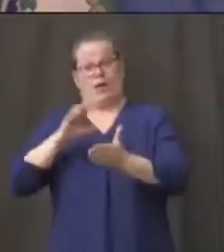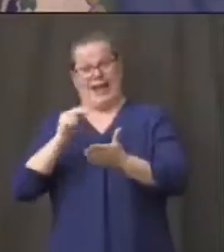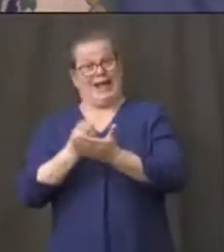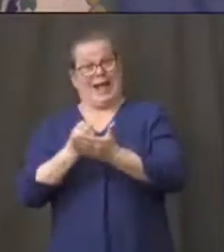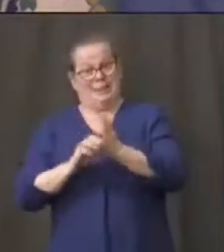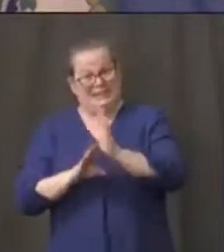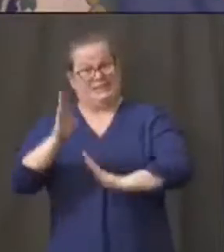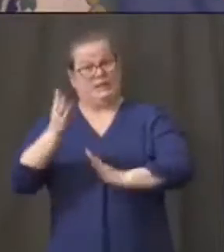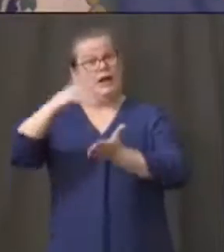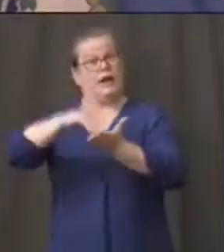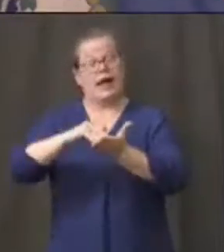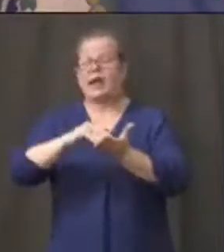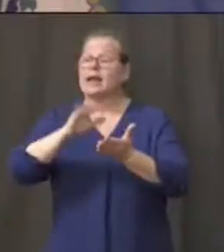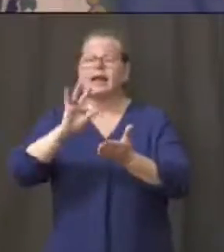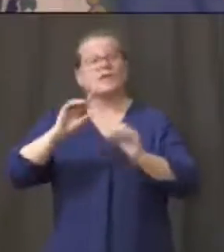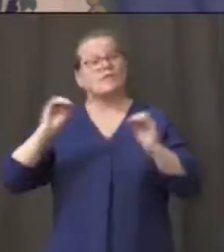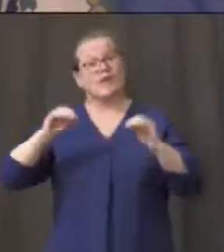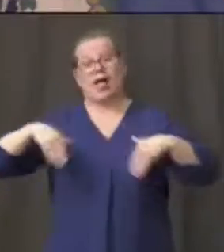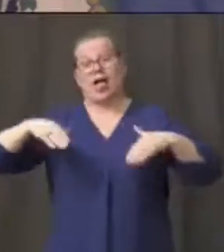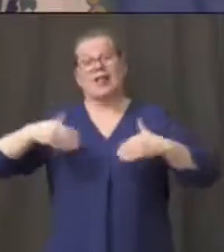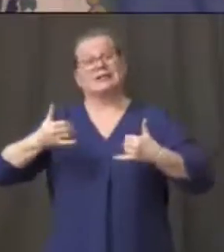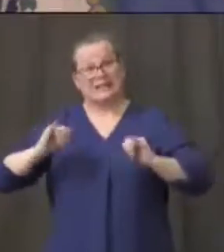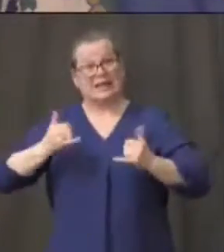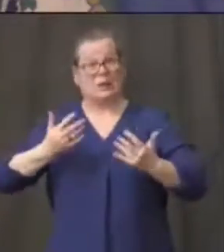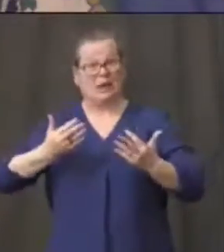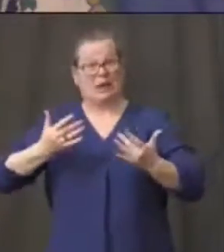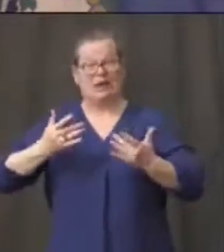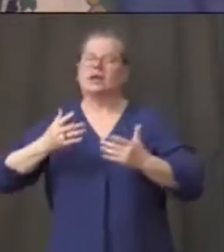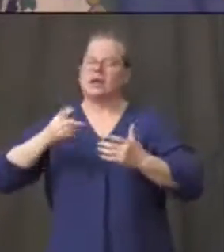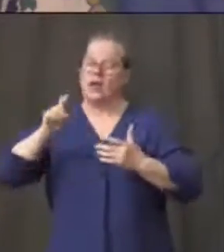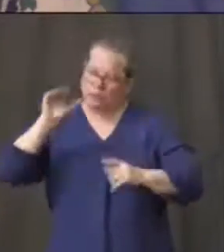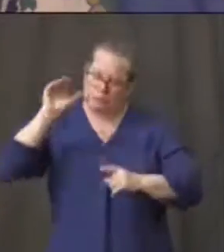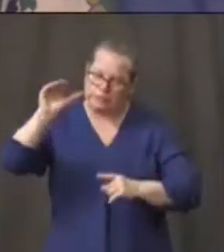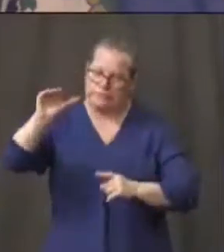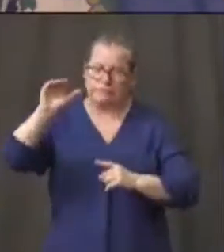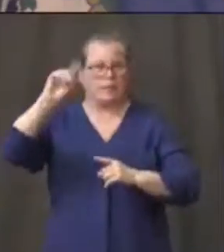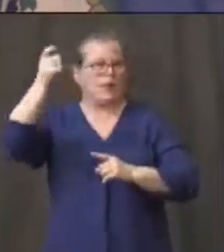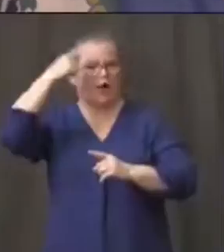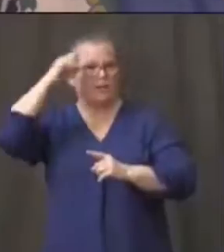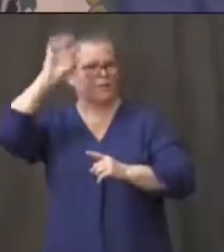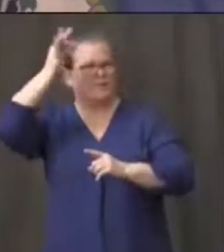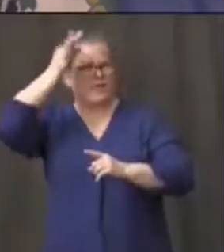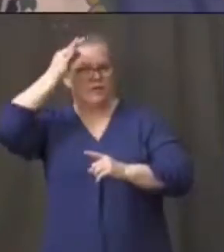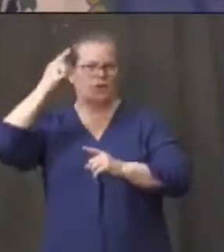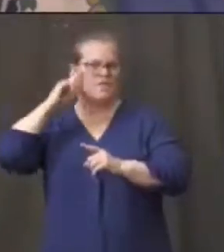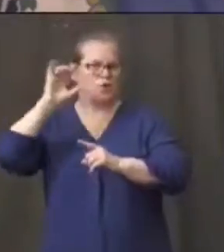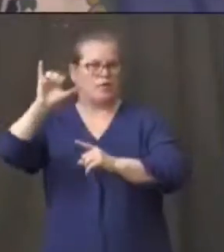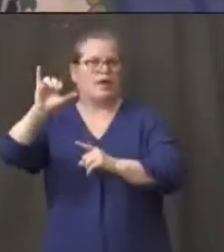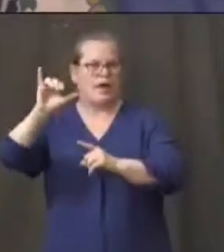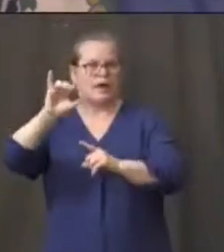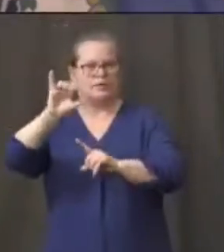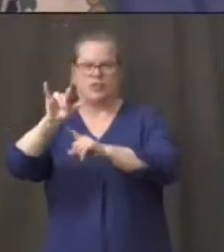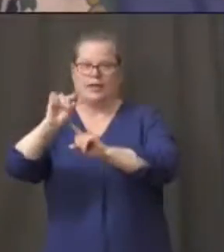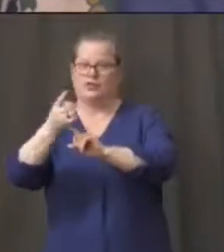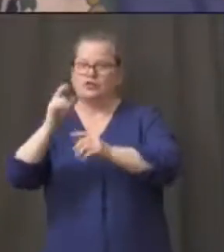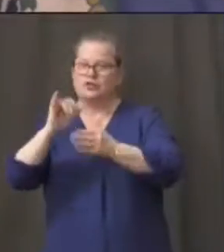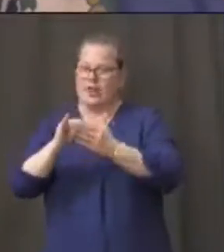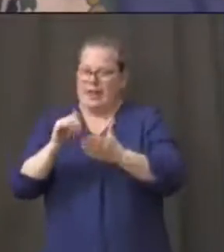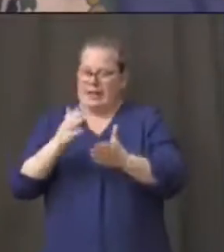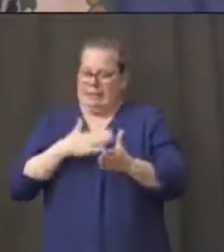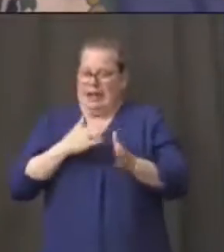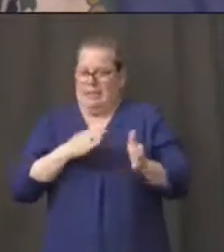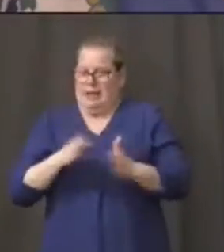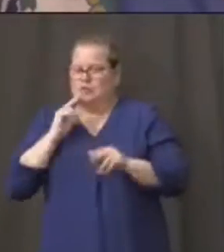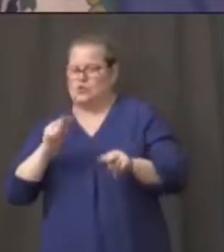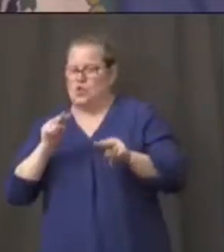have in my head as I think about where we go over the next month and two months. With that,